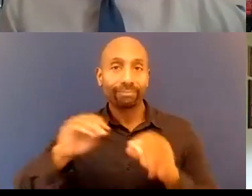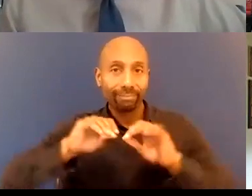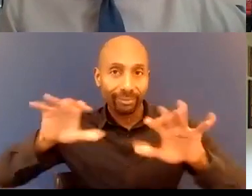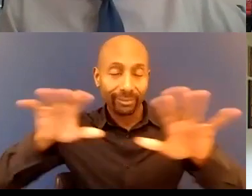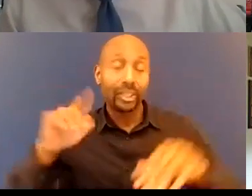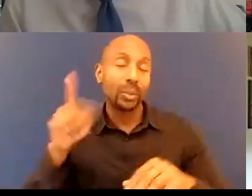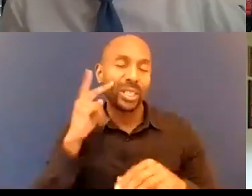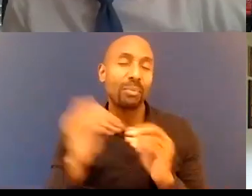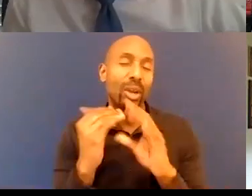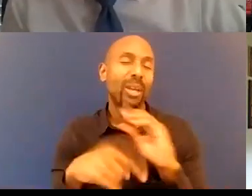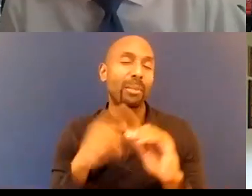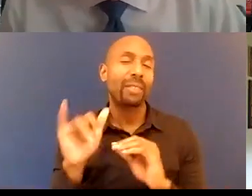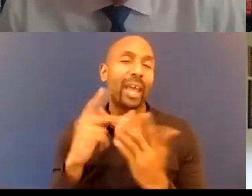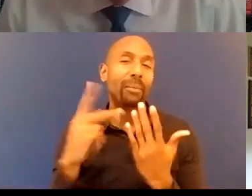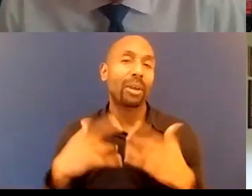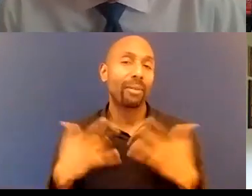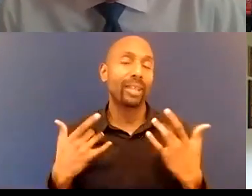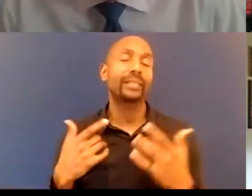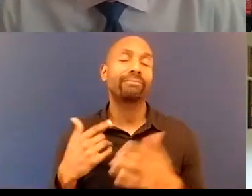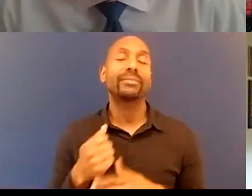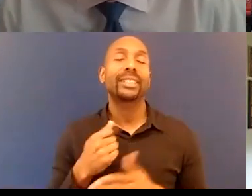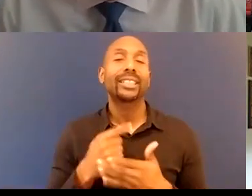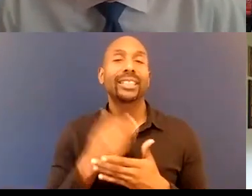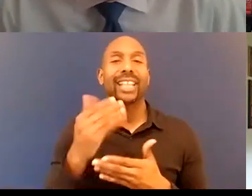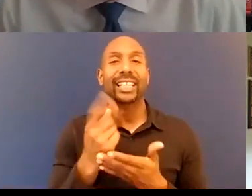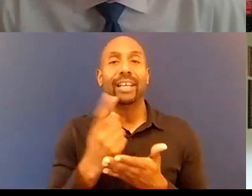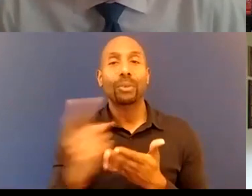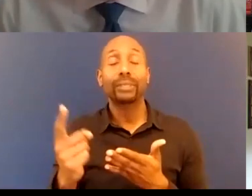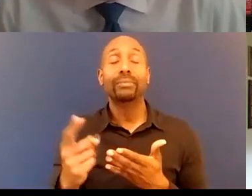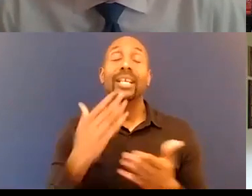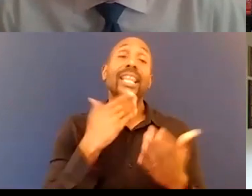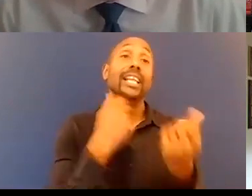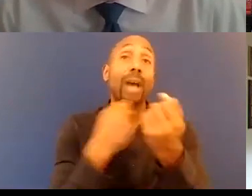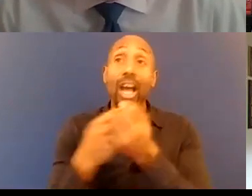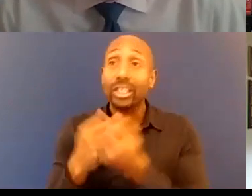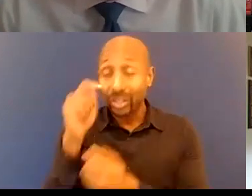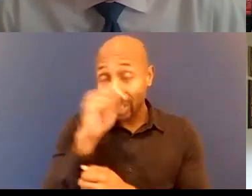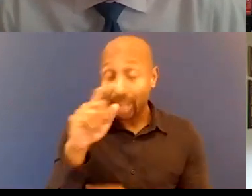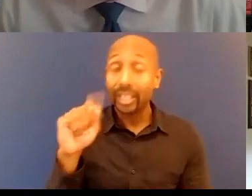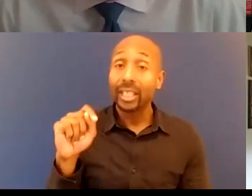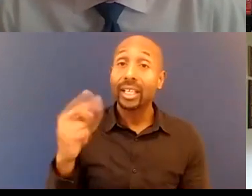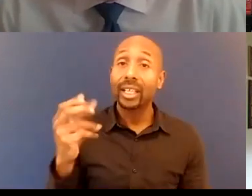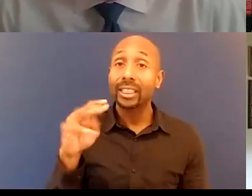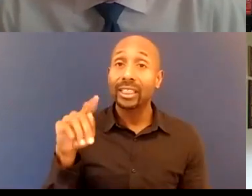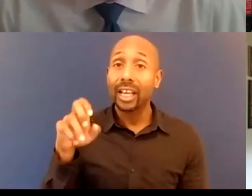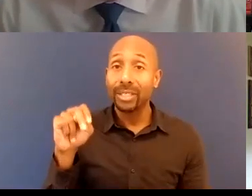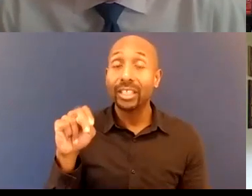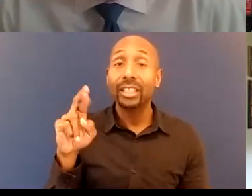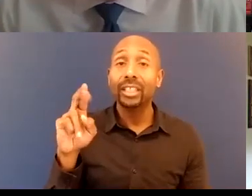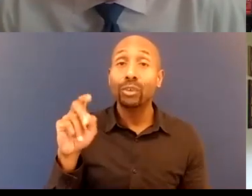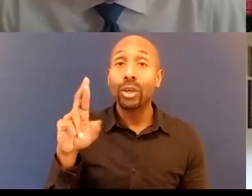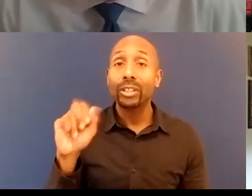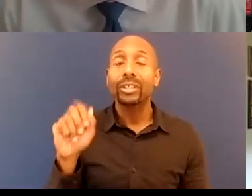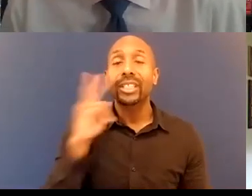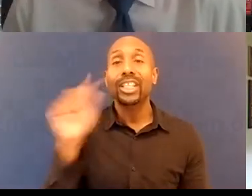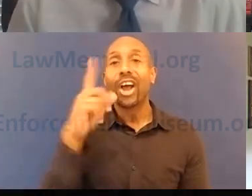the next few weeks again thank you to our sponsors target thompson reuters and we will see you all in a few weeks have a great